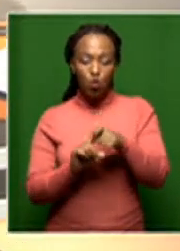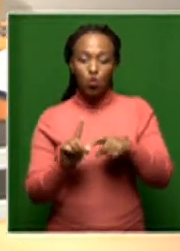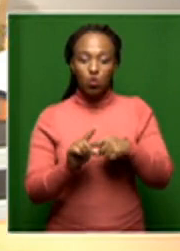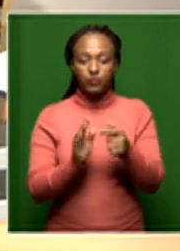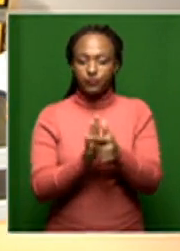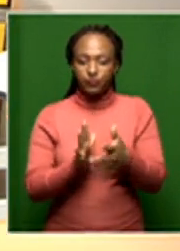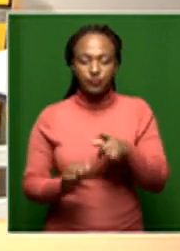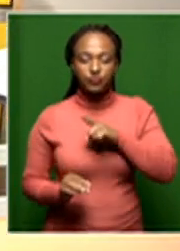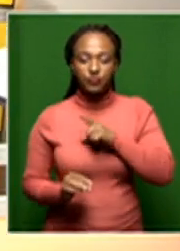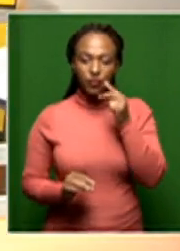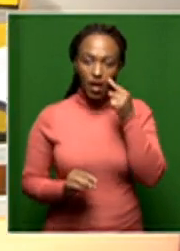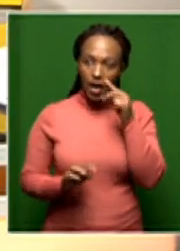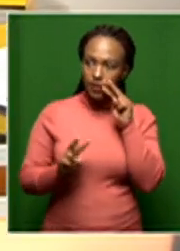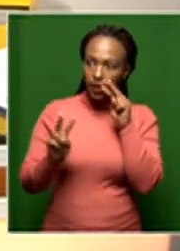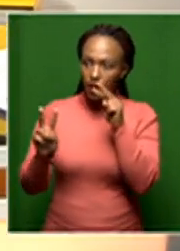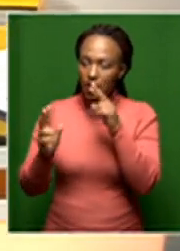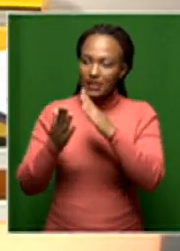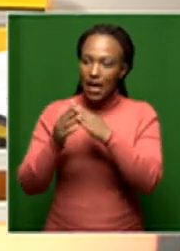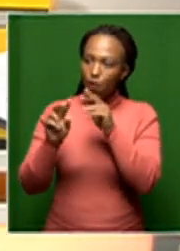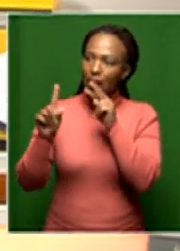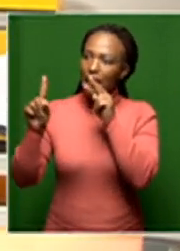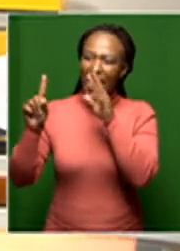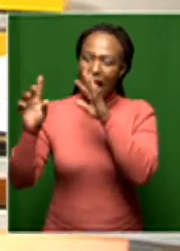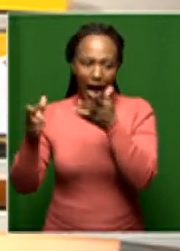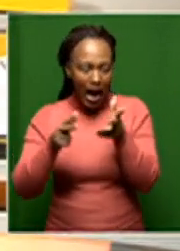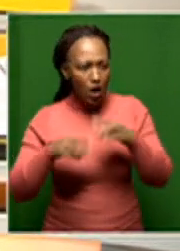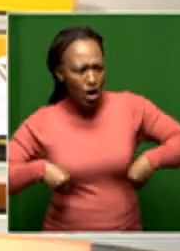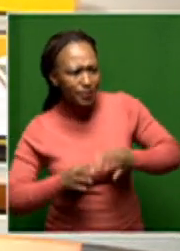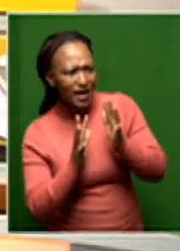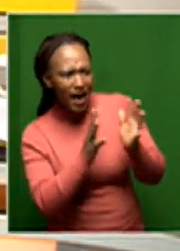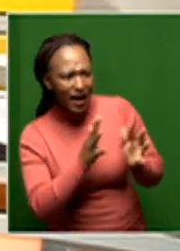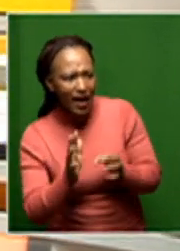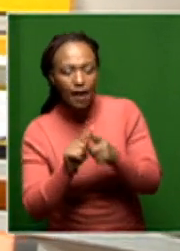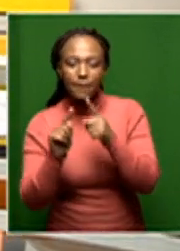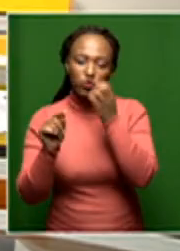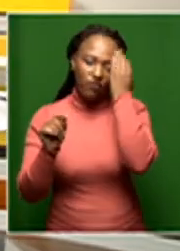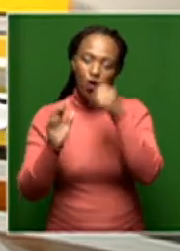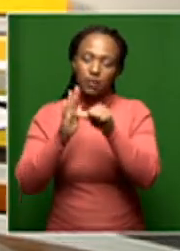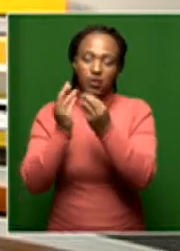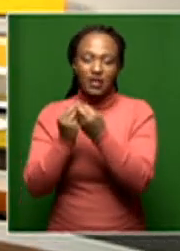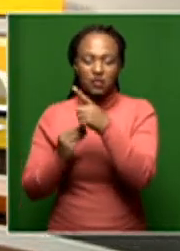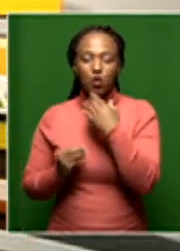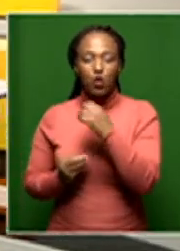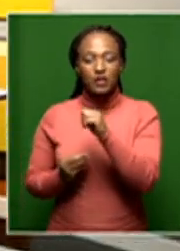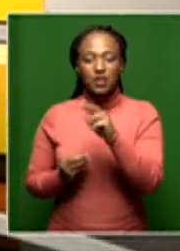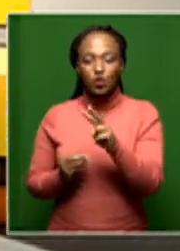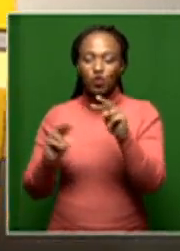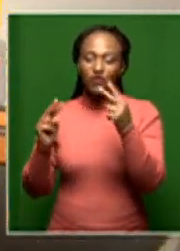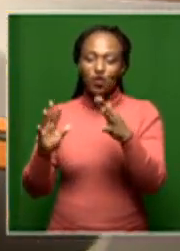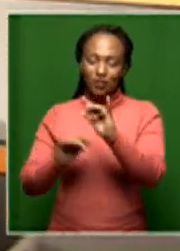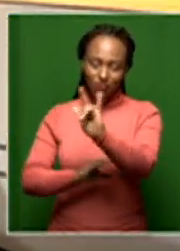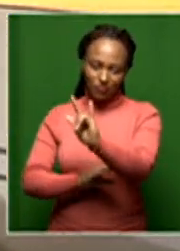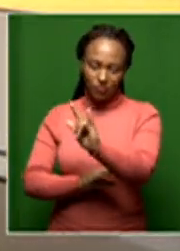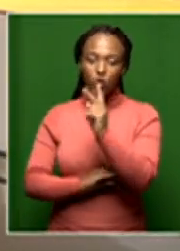we've taken our eyes off the ball in certain instances. So we'll continue this conversation. To our SABC2 viewers, that's where we have to say